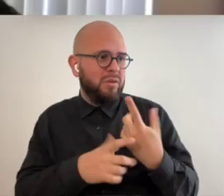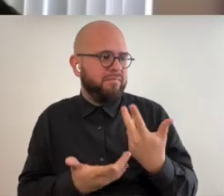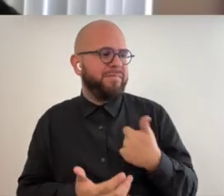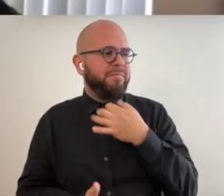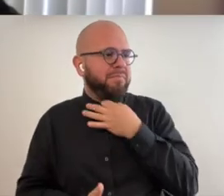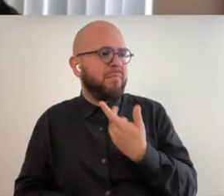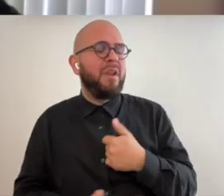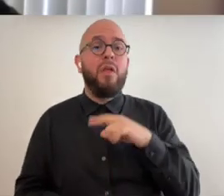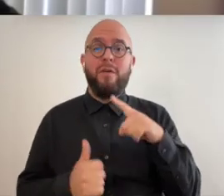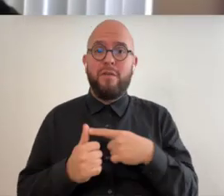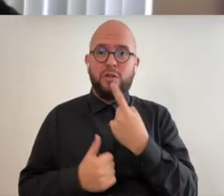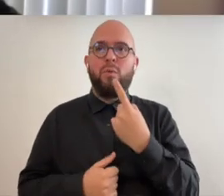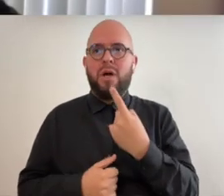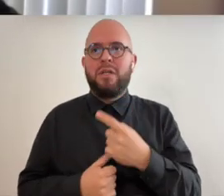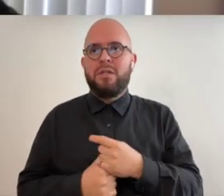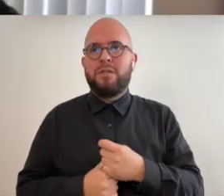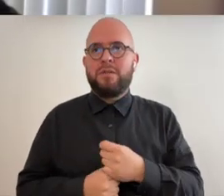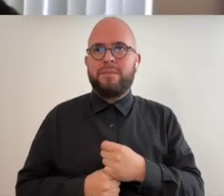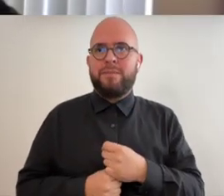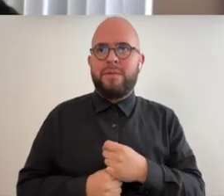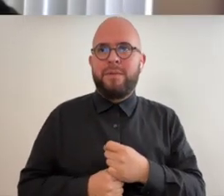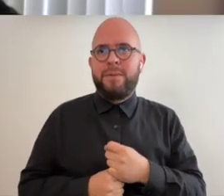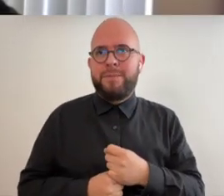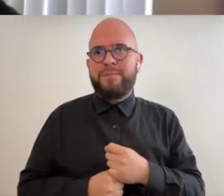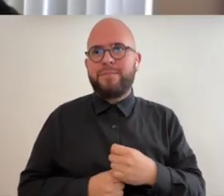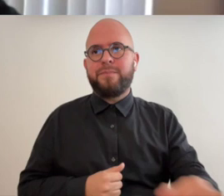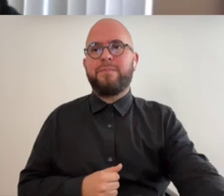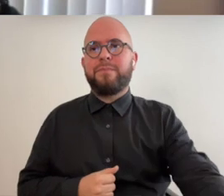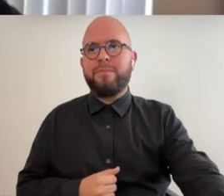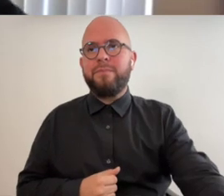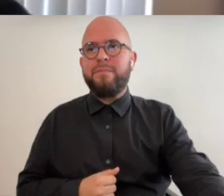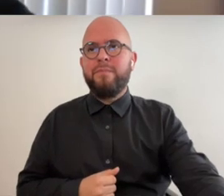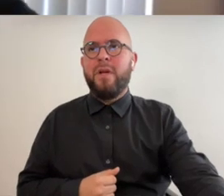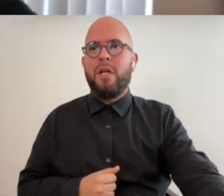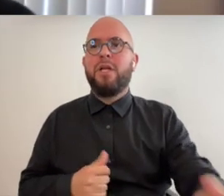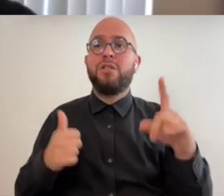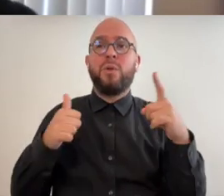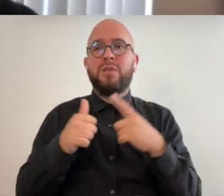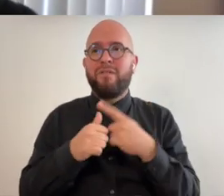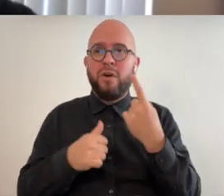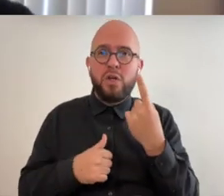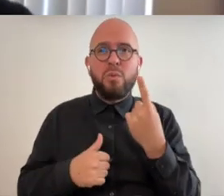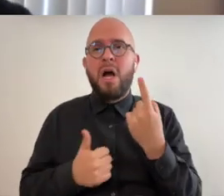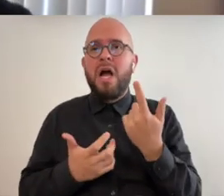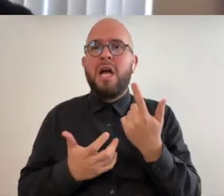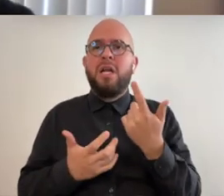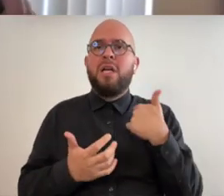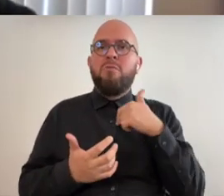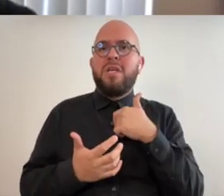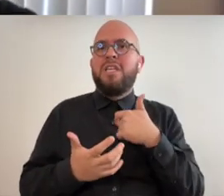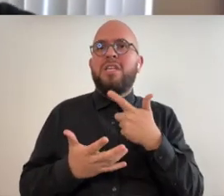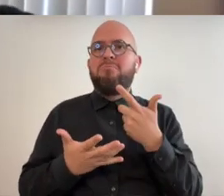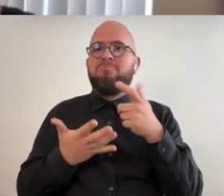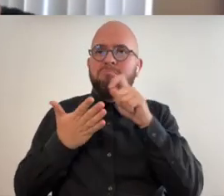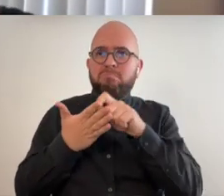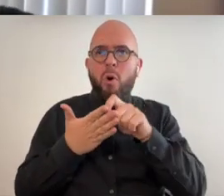we wrote on we wrote on spec and unfortunately it didn't get accepted but we we kind of we just loved the process so much we decided